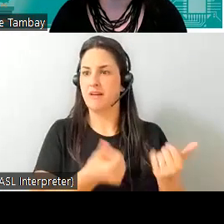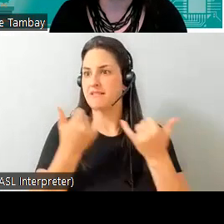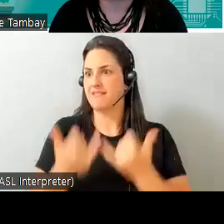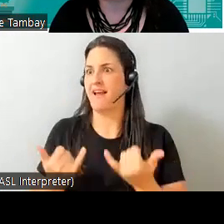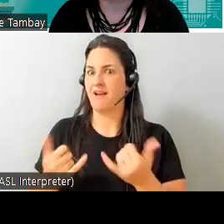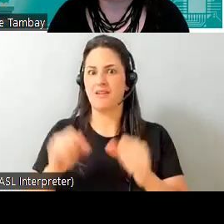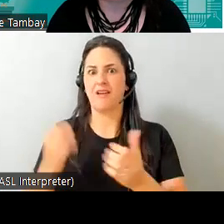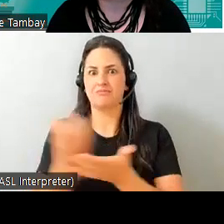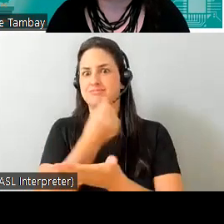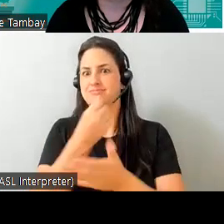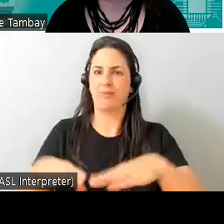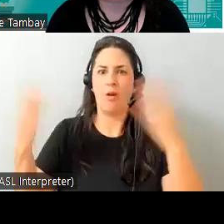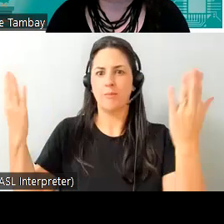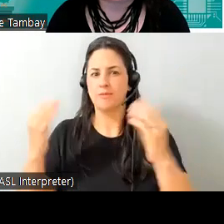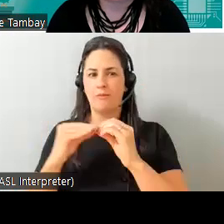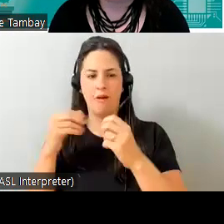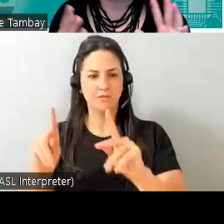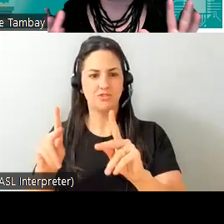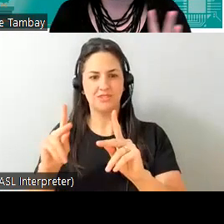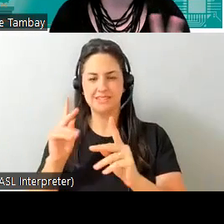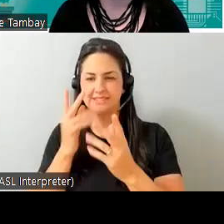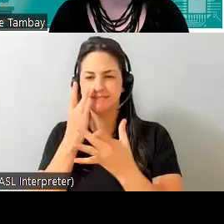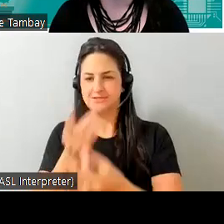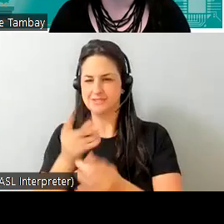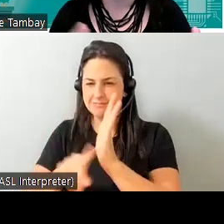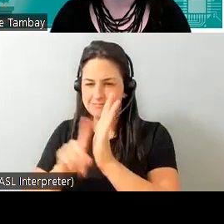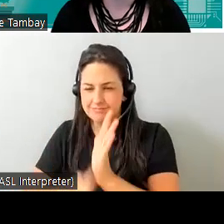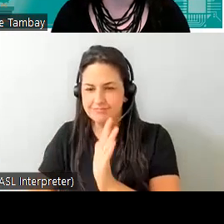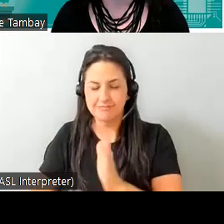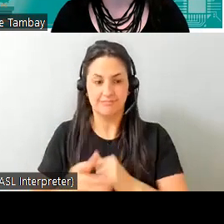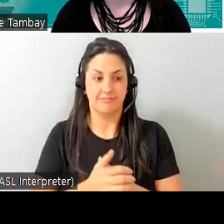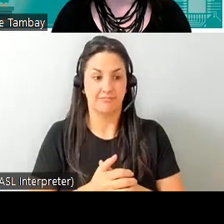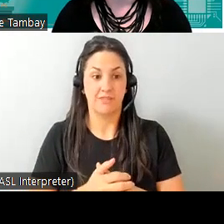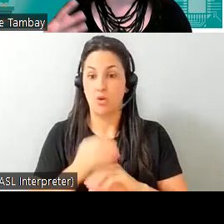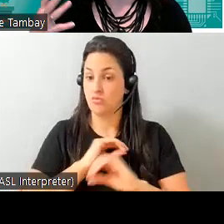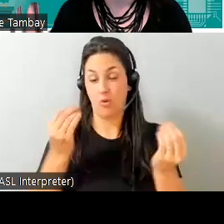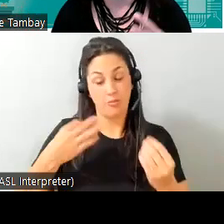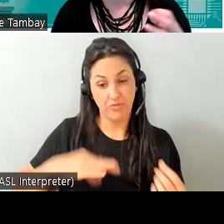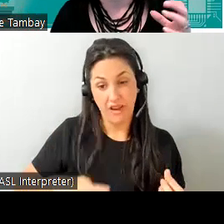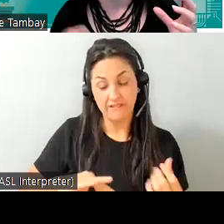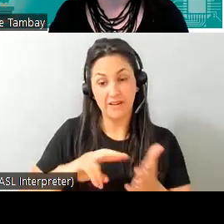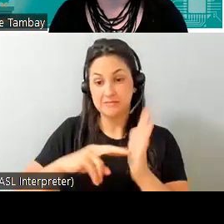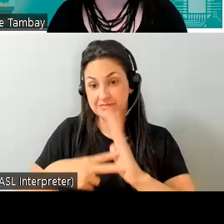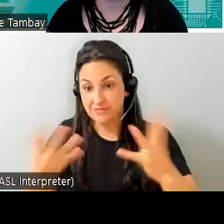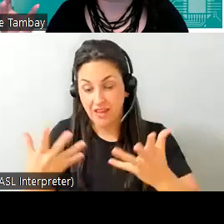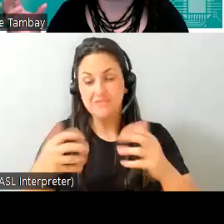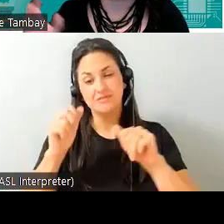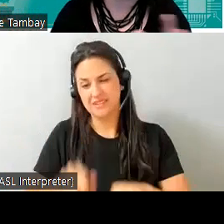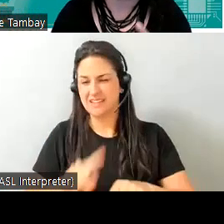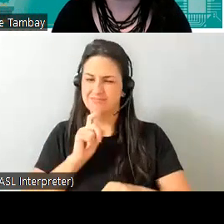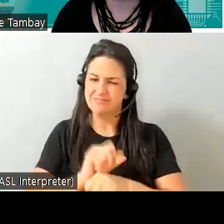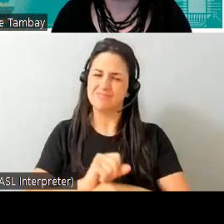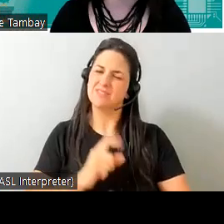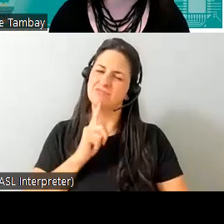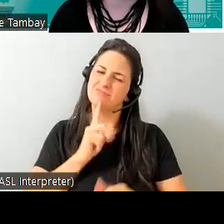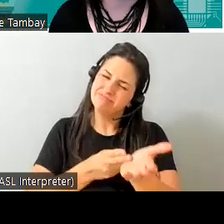and explored um and then finally because we're not working for profit we're able to genuinely kind of jump in there and